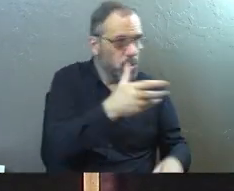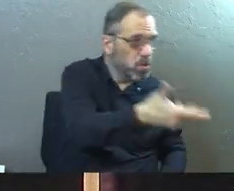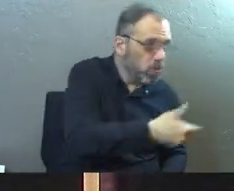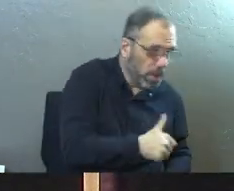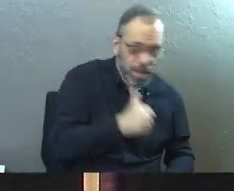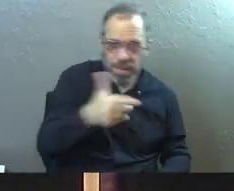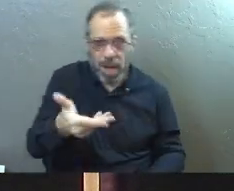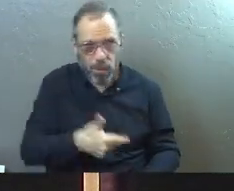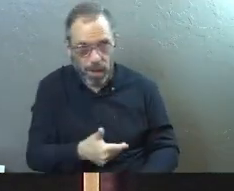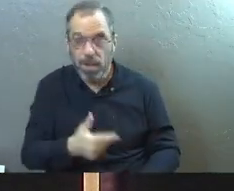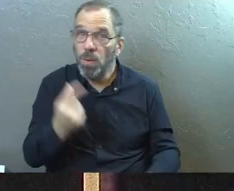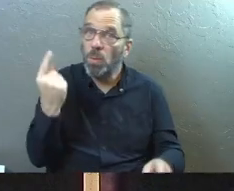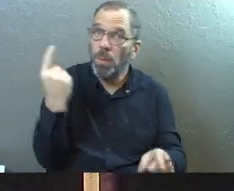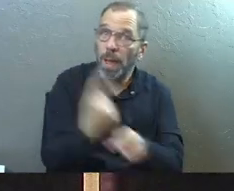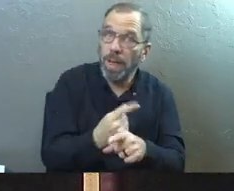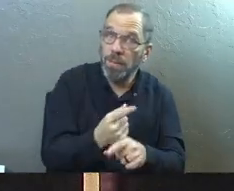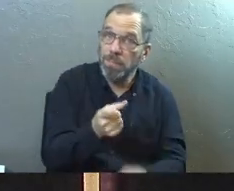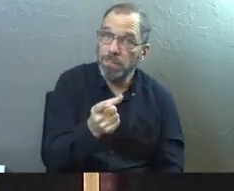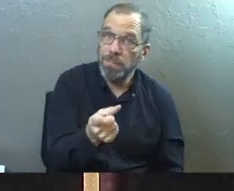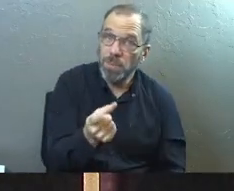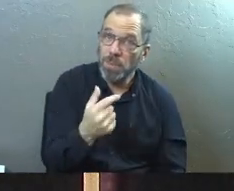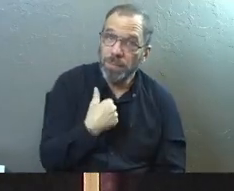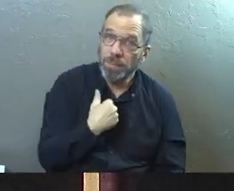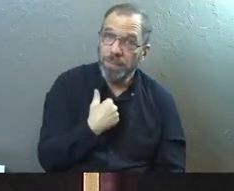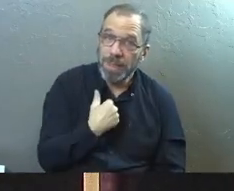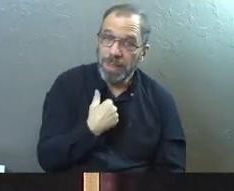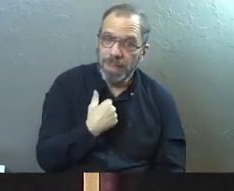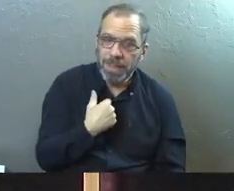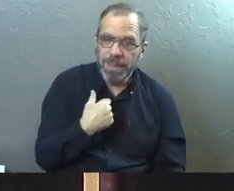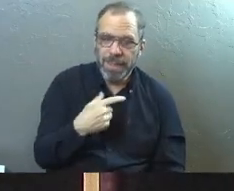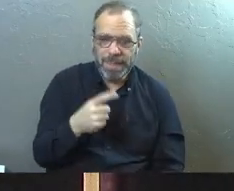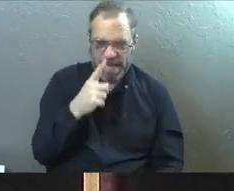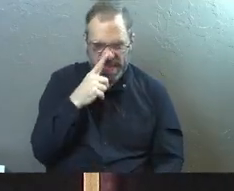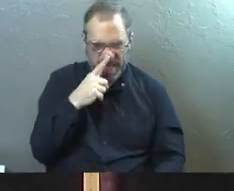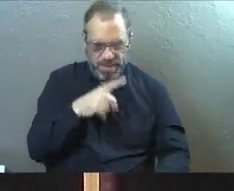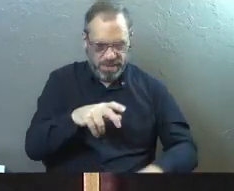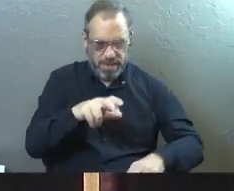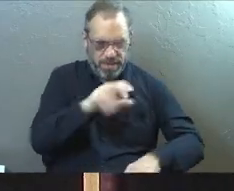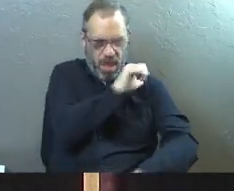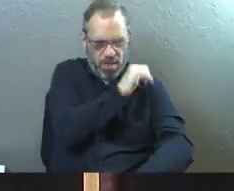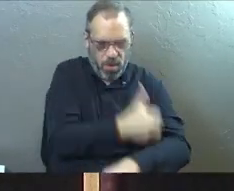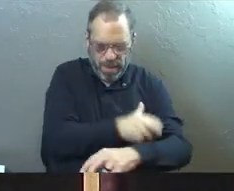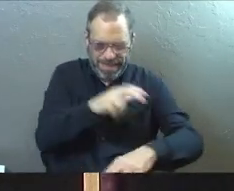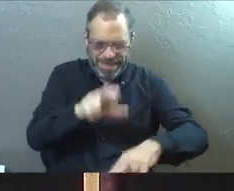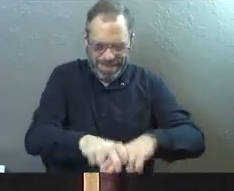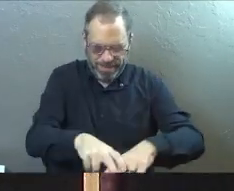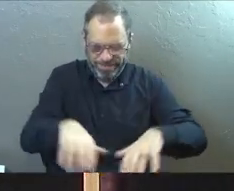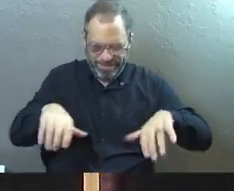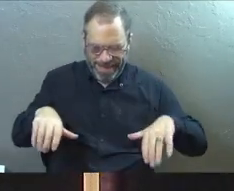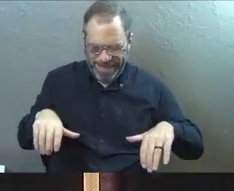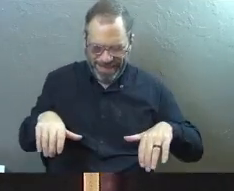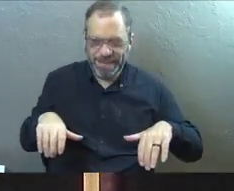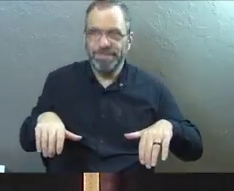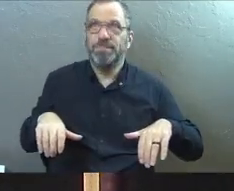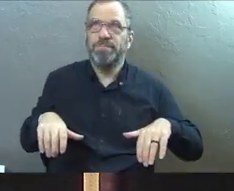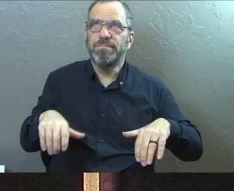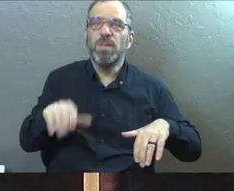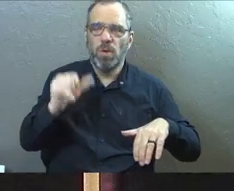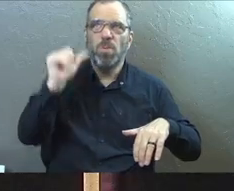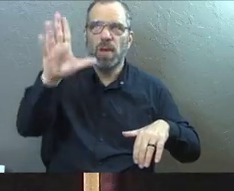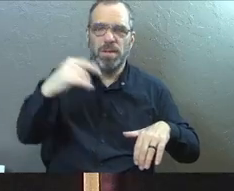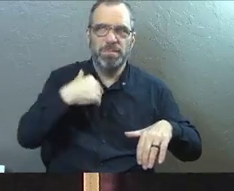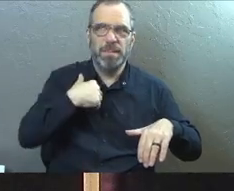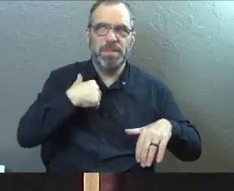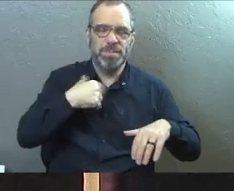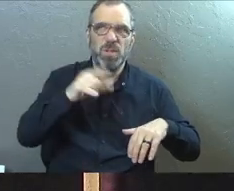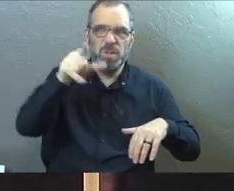welcome. Right? We place ourselves in a seat that was made for God to sit in alone. We get